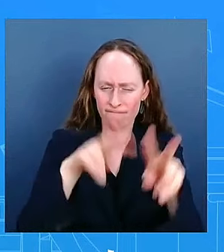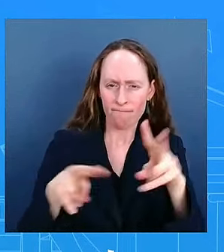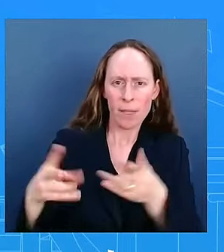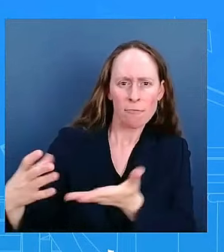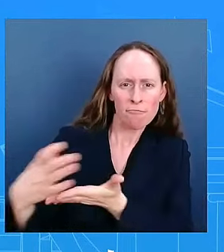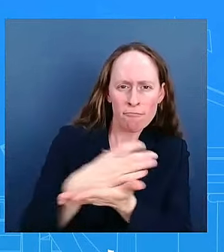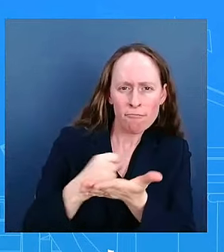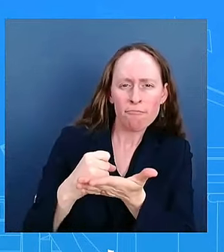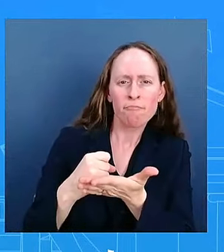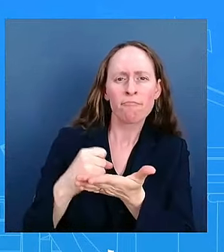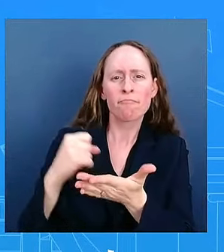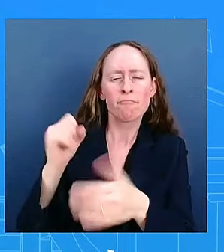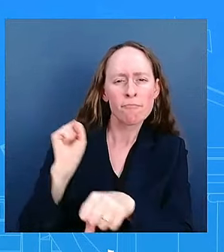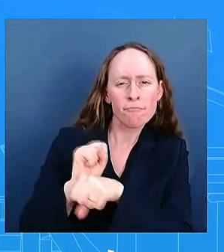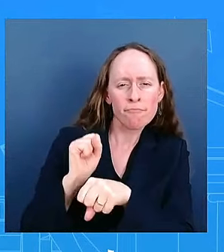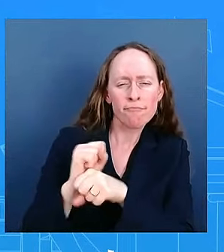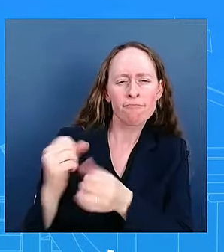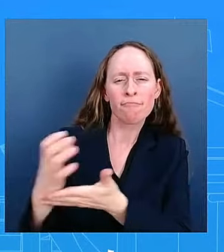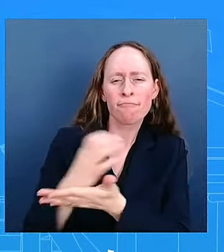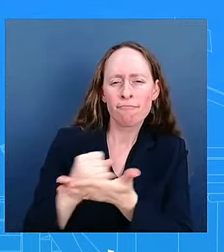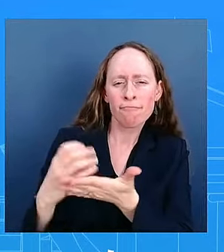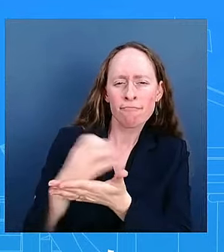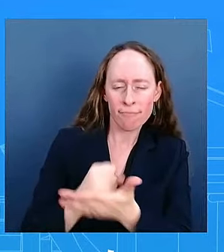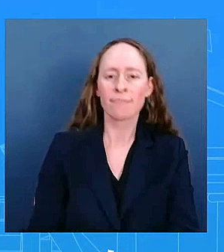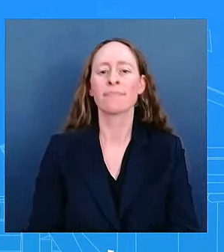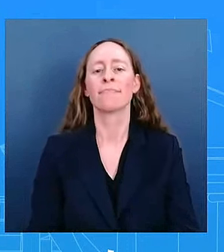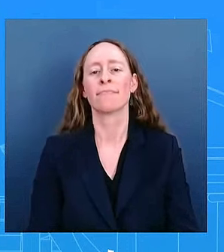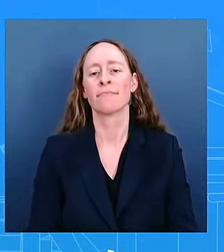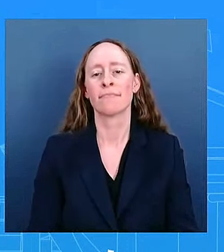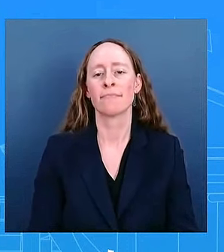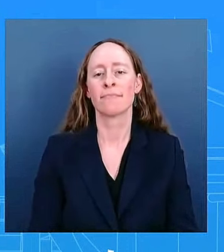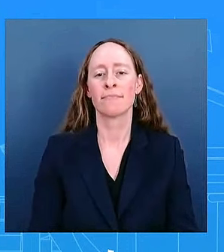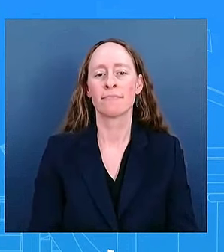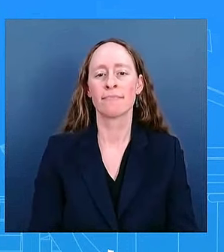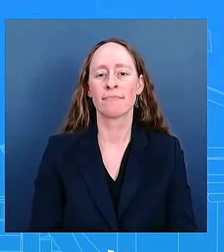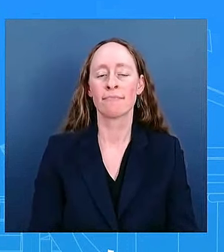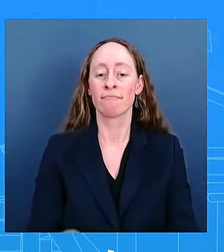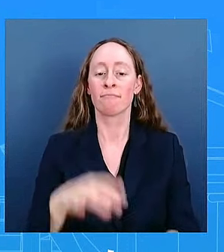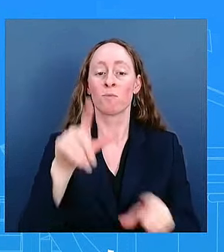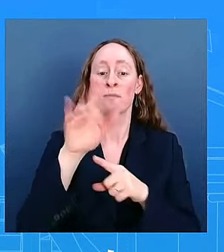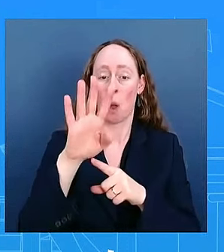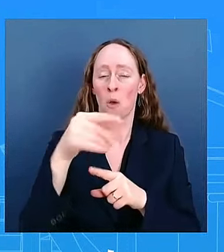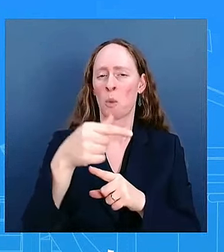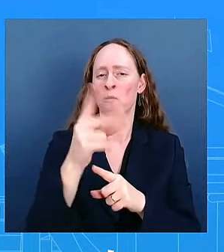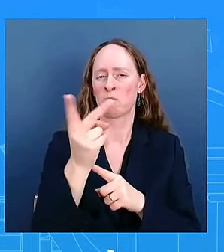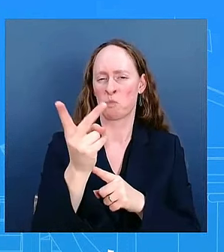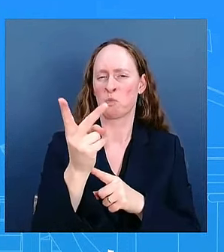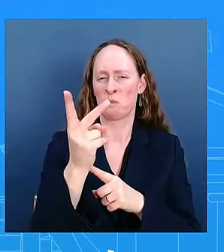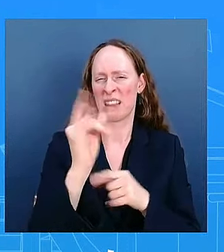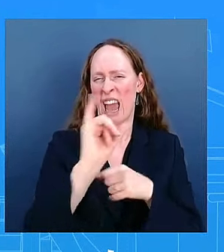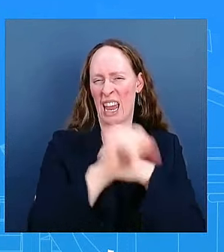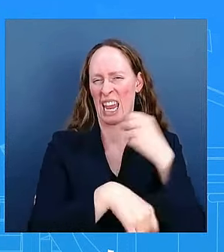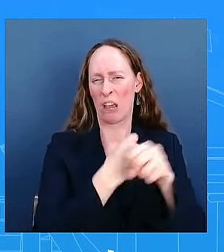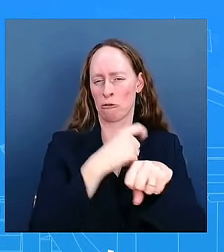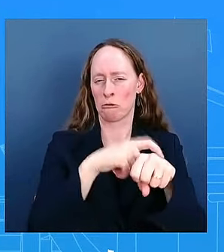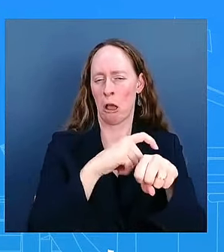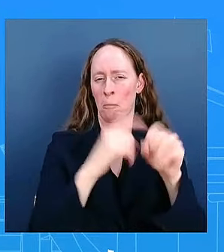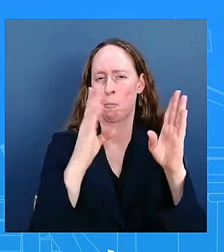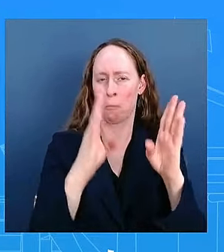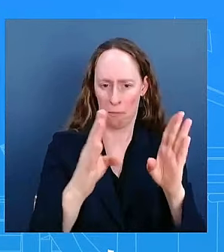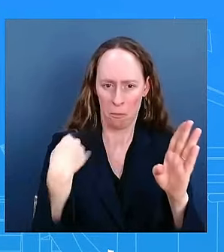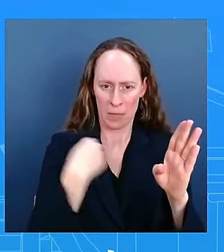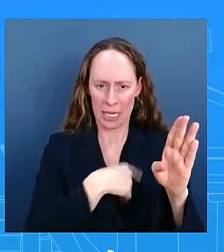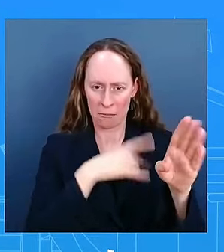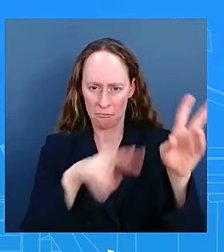24 q2 the consumer debt service ratio was five point six percent five point six percent of disposable